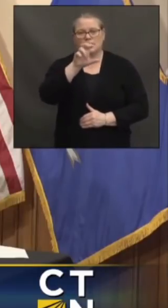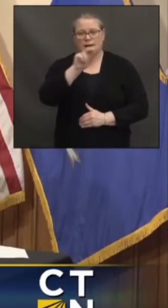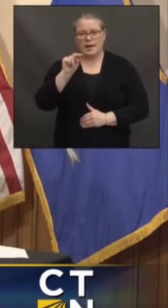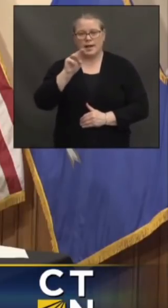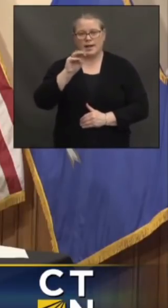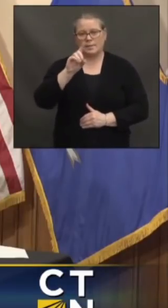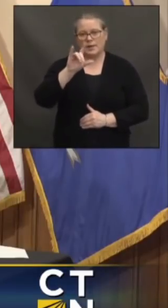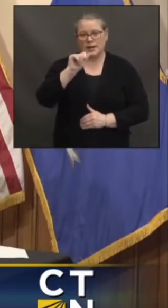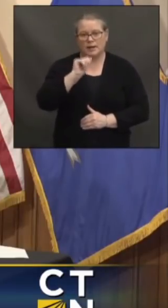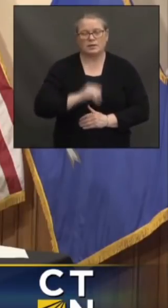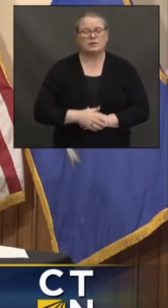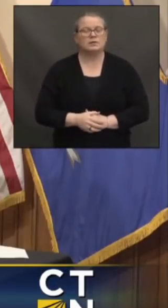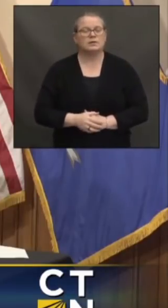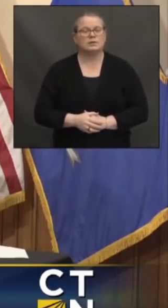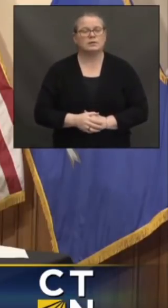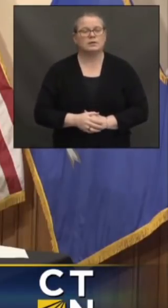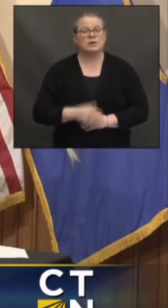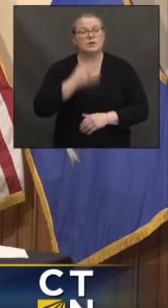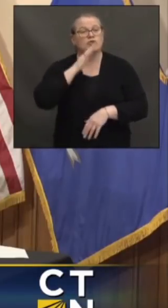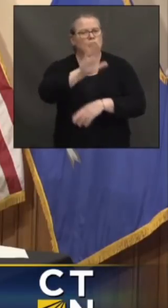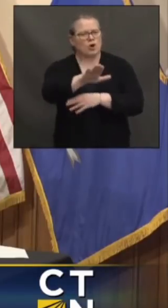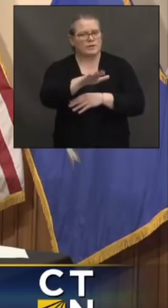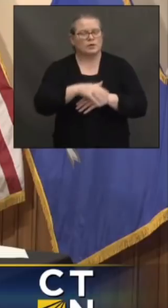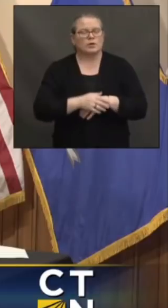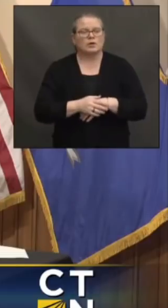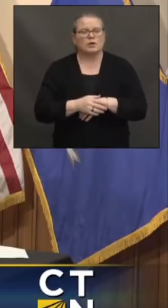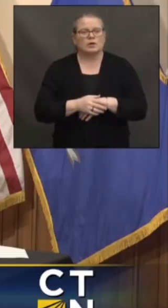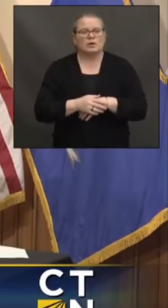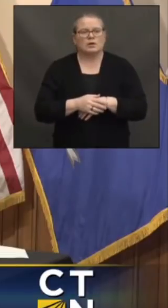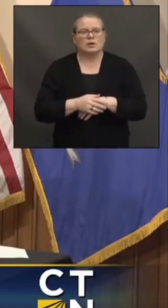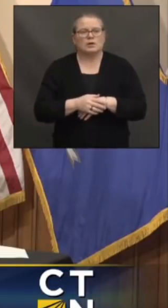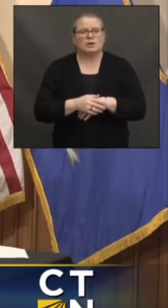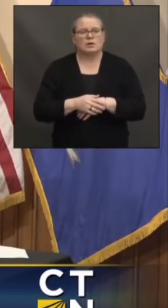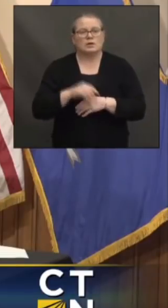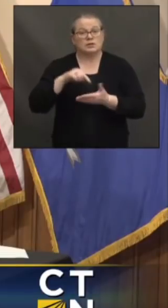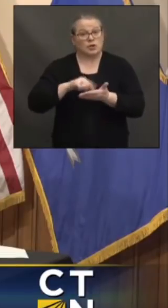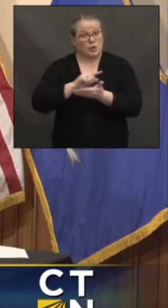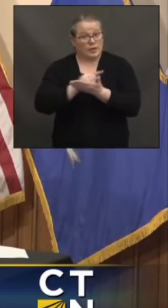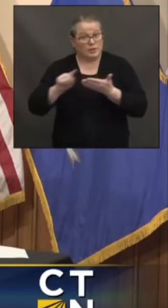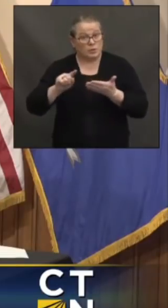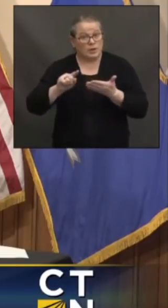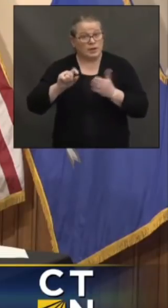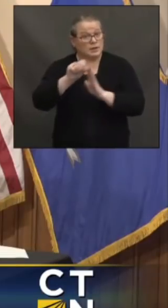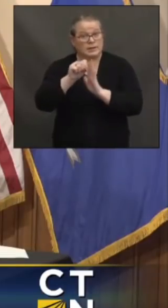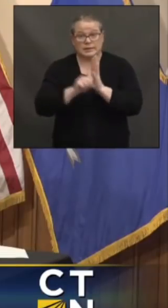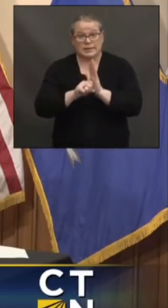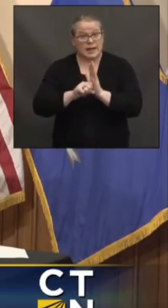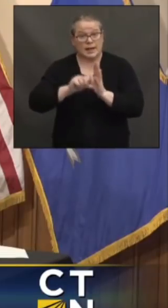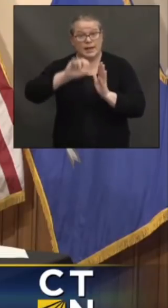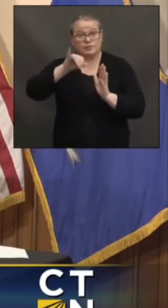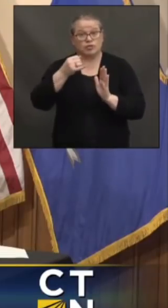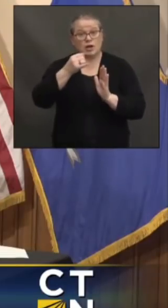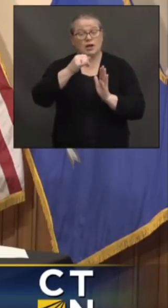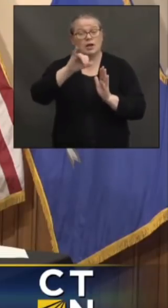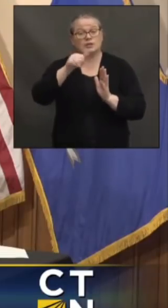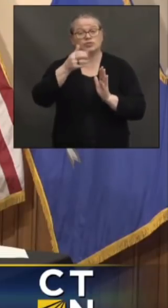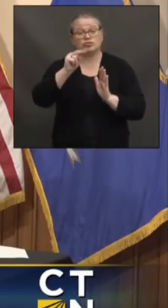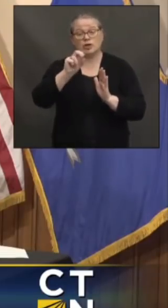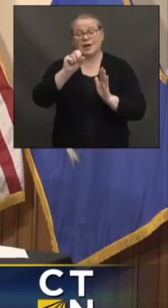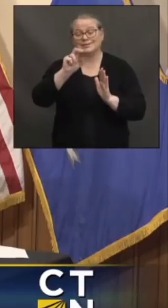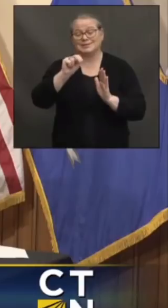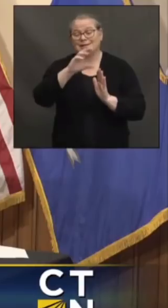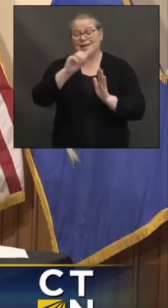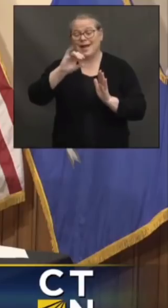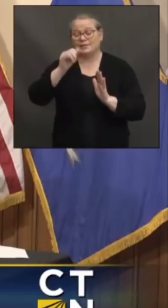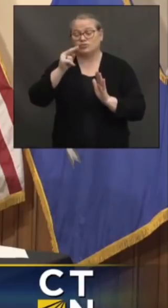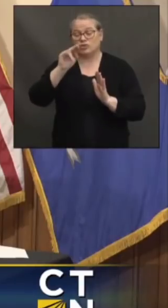Good afternoon. So the state didn't receive any Johnson & Johnson vaccines this week, if that's correct. Is there any news on an increase to the